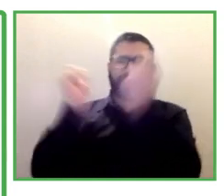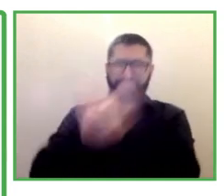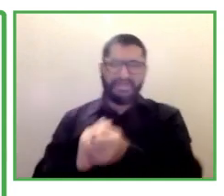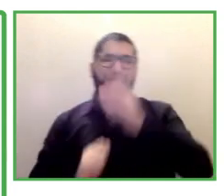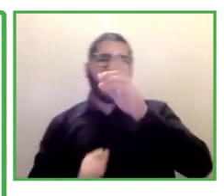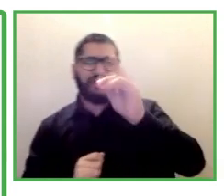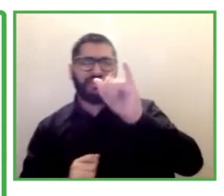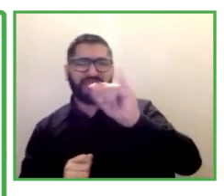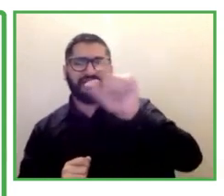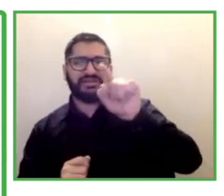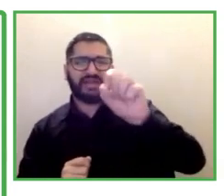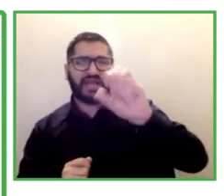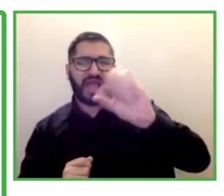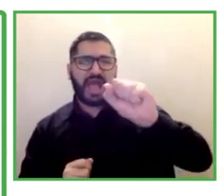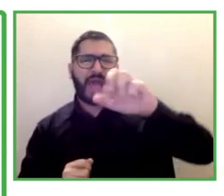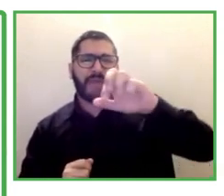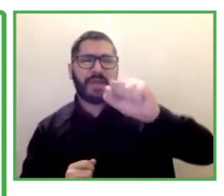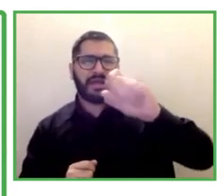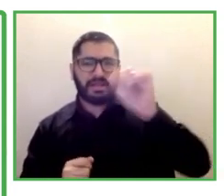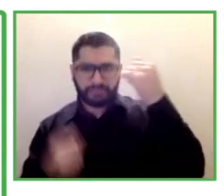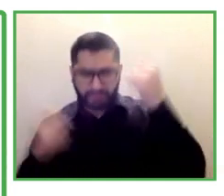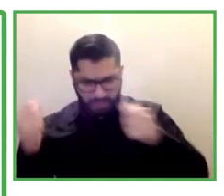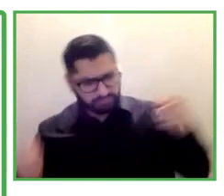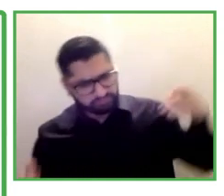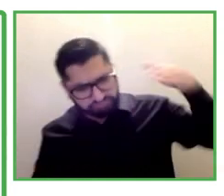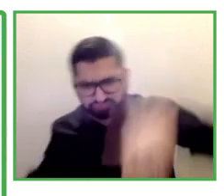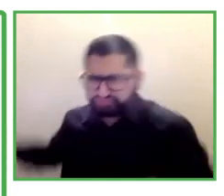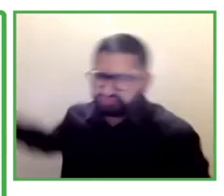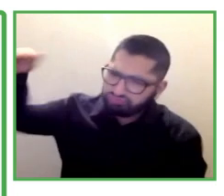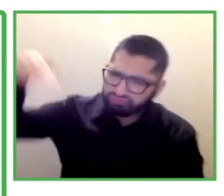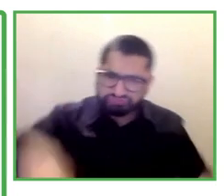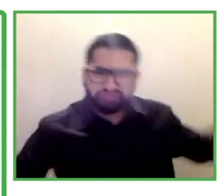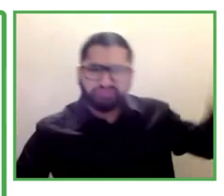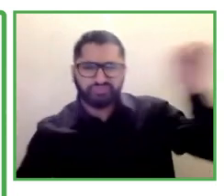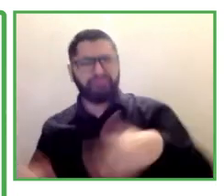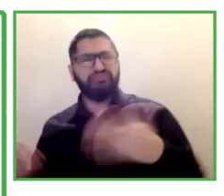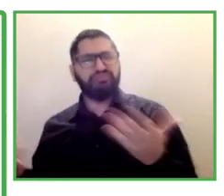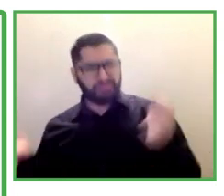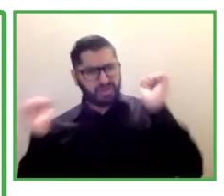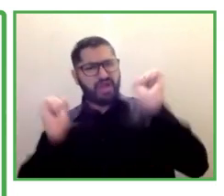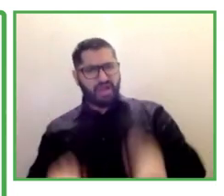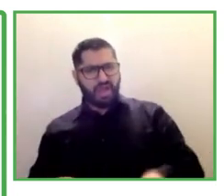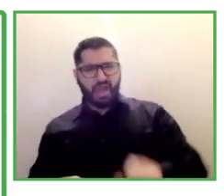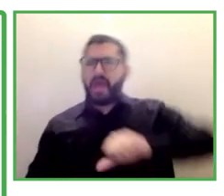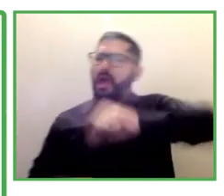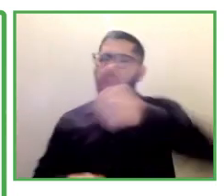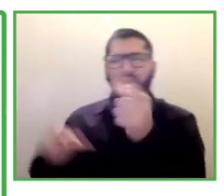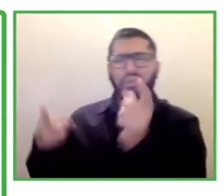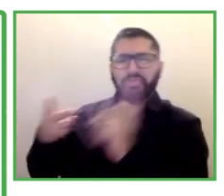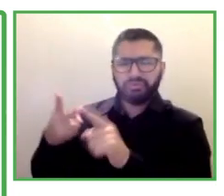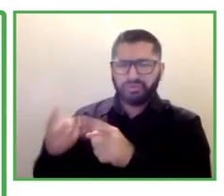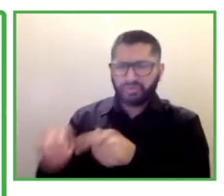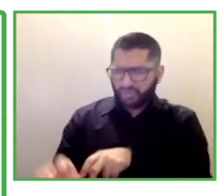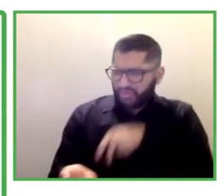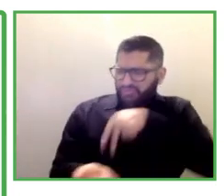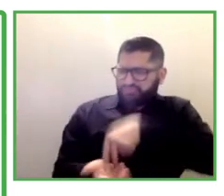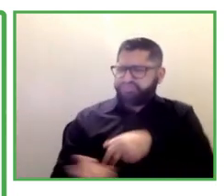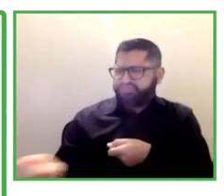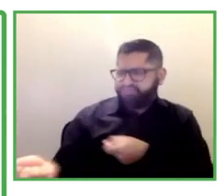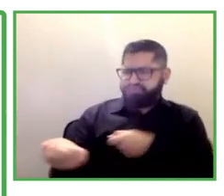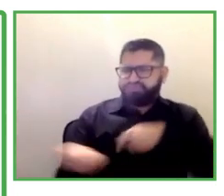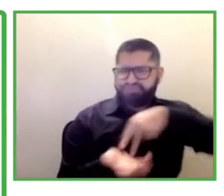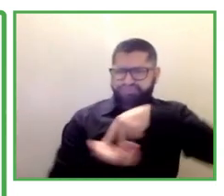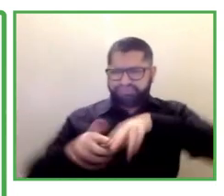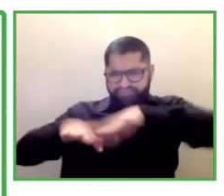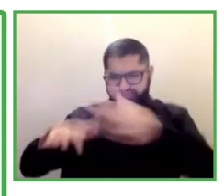very bad at these sports, but people with disabilities can be amazing in it. Stigma. Break the stigma. Try